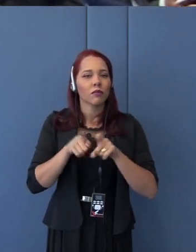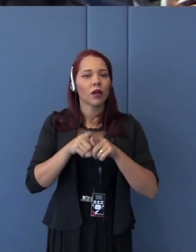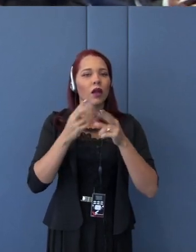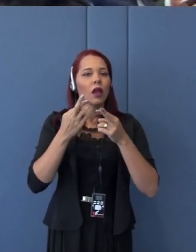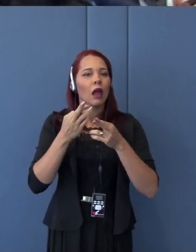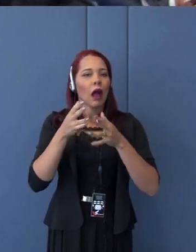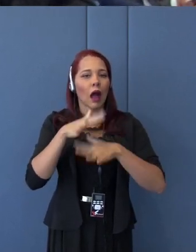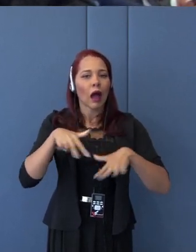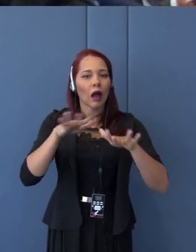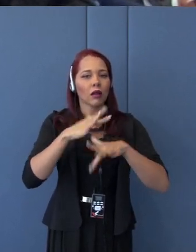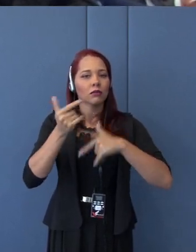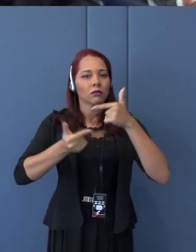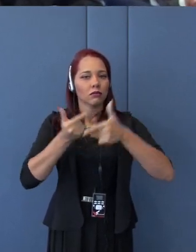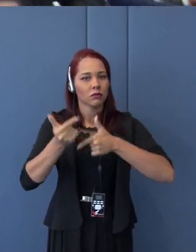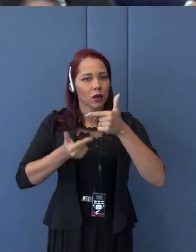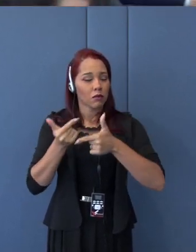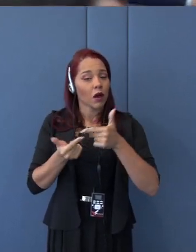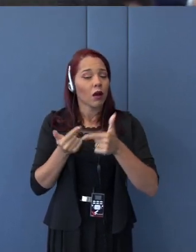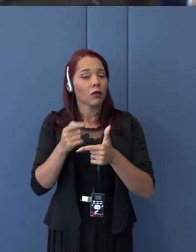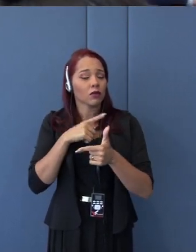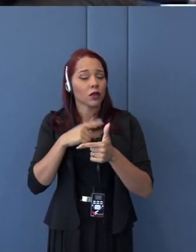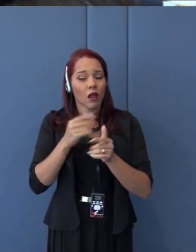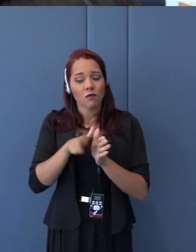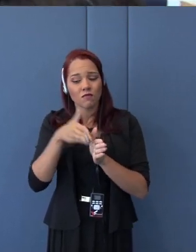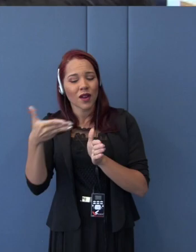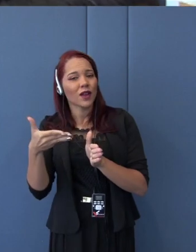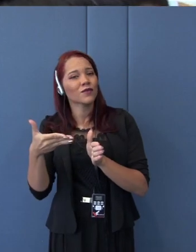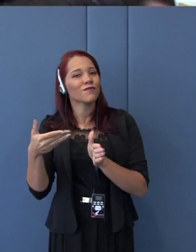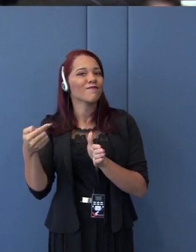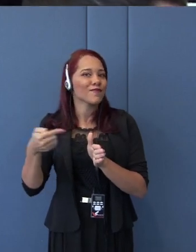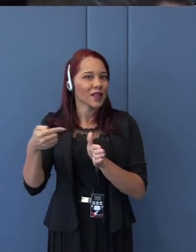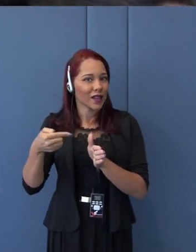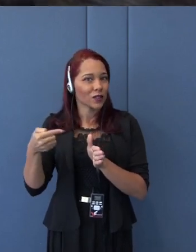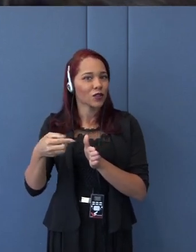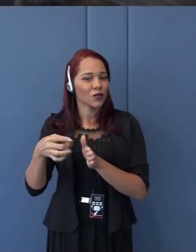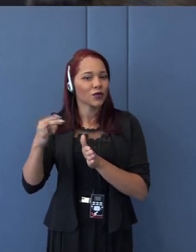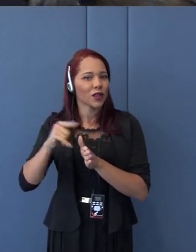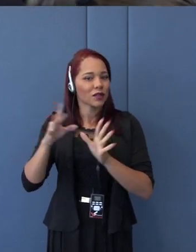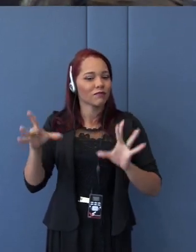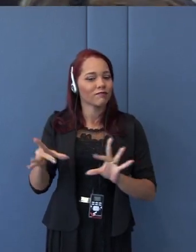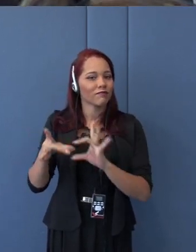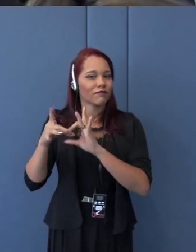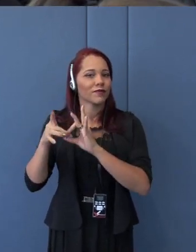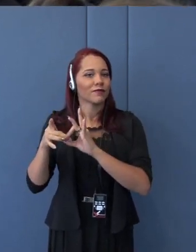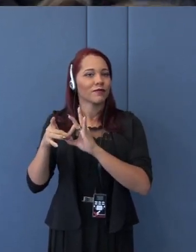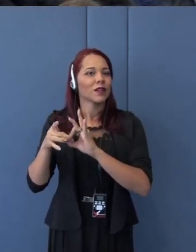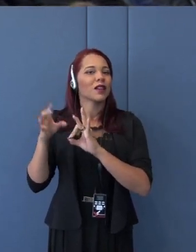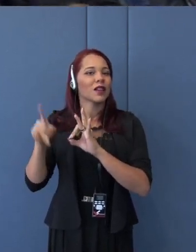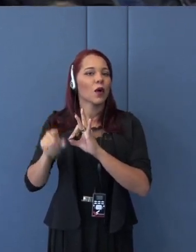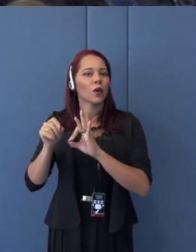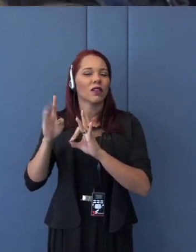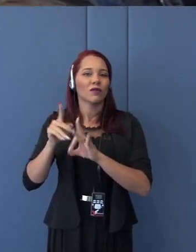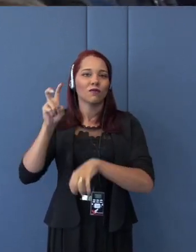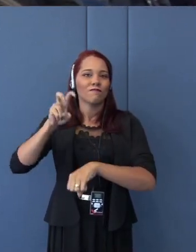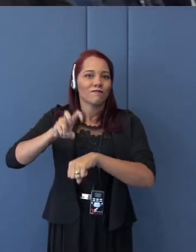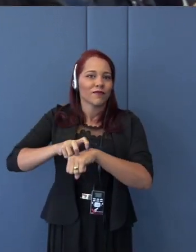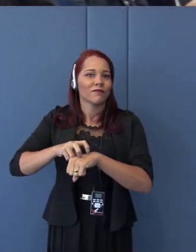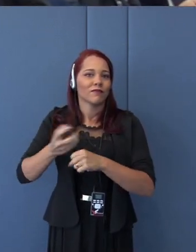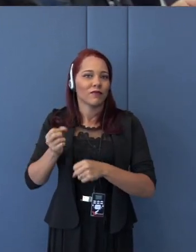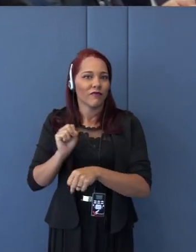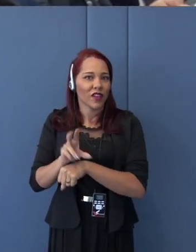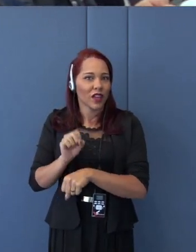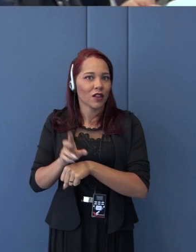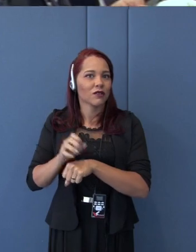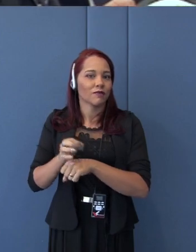same time, the negative side of that, the connectivity in the virus has been affecting negatively the human